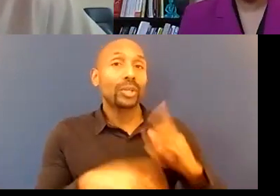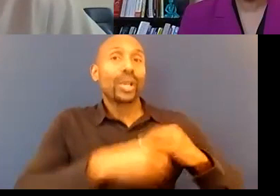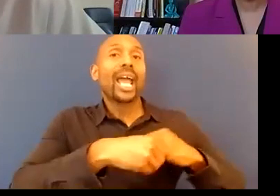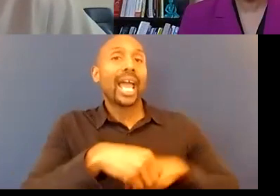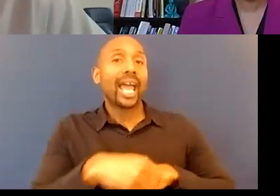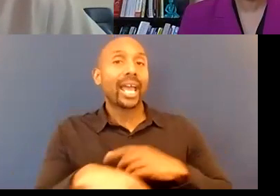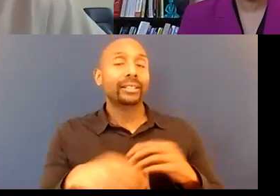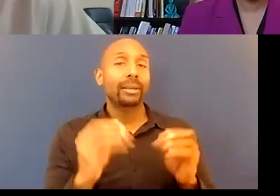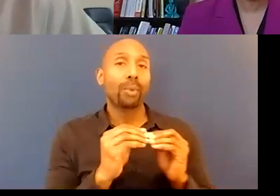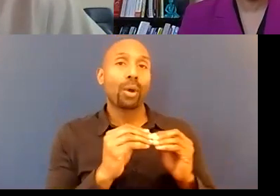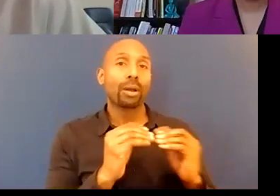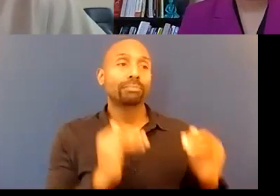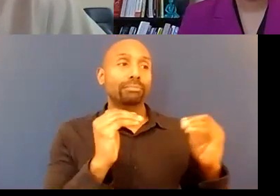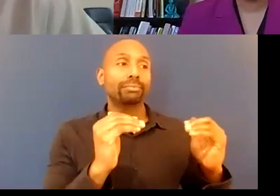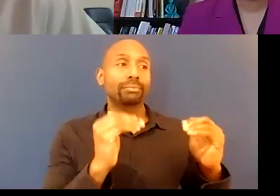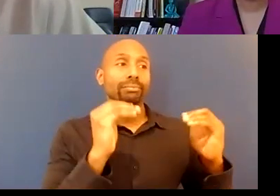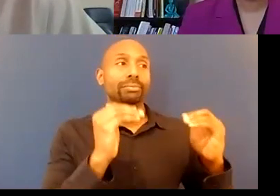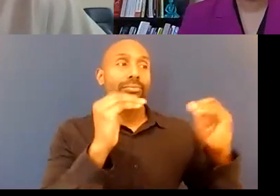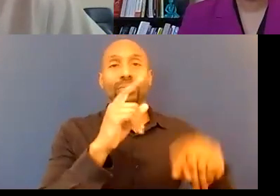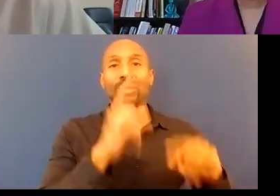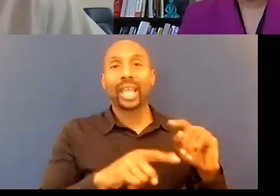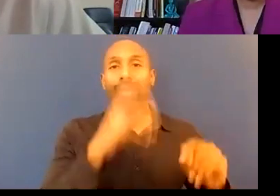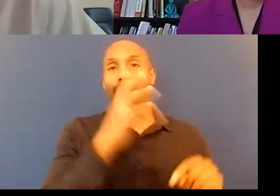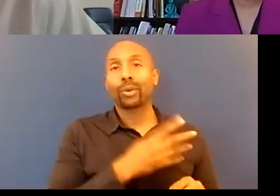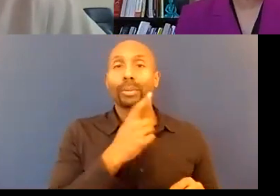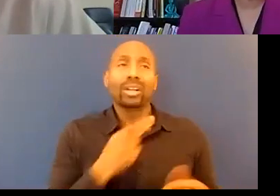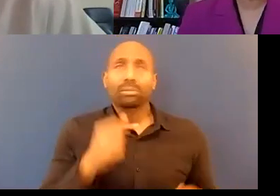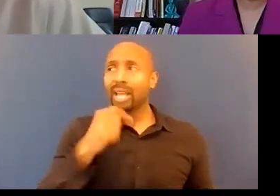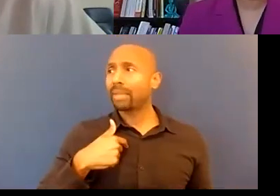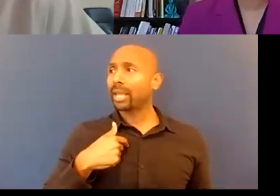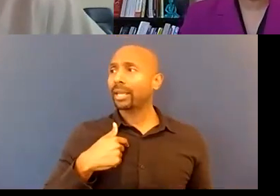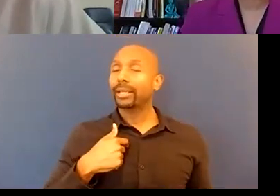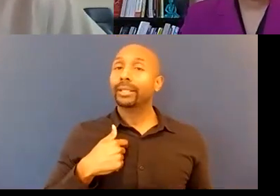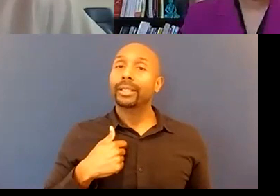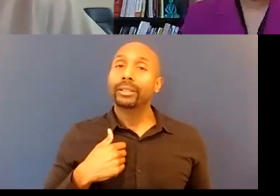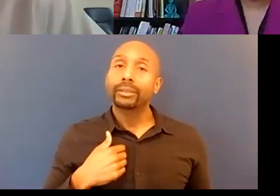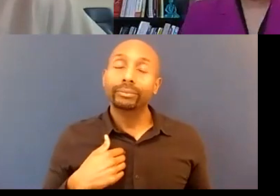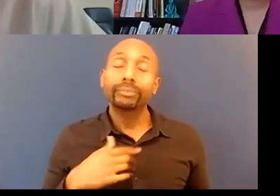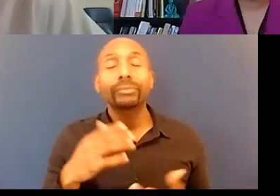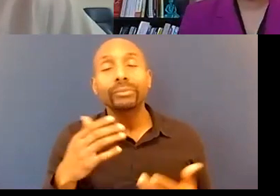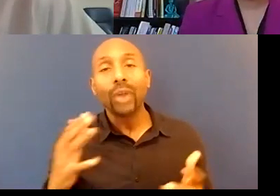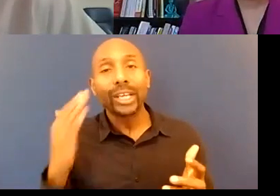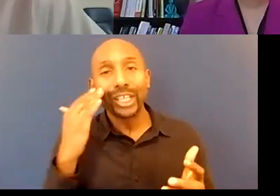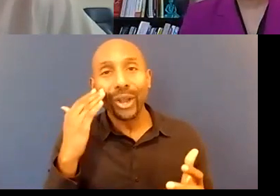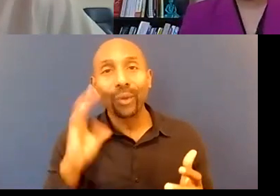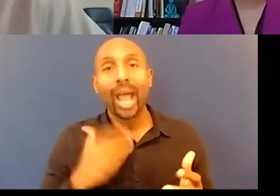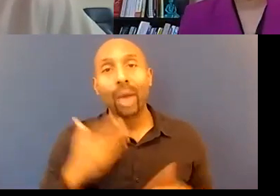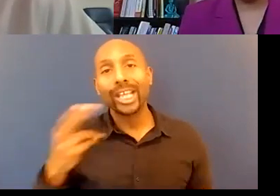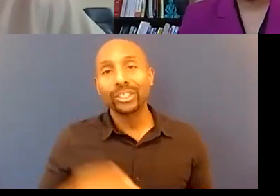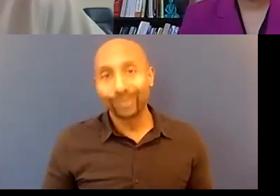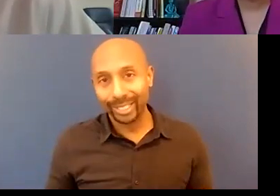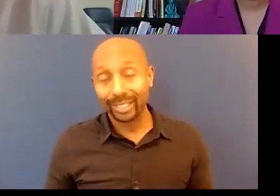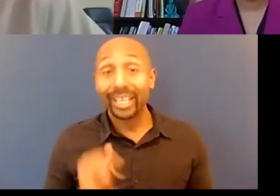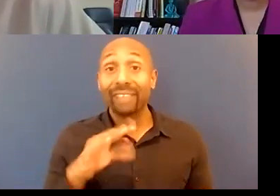and anybody who's been raised in an organization long and long enough knows the history of our own folks and so it's just it's more than a